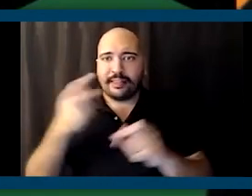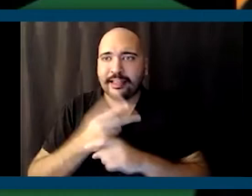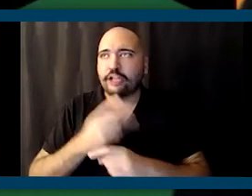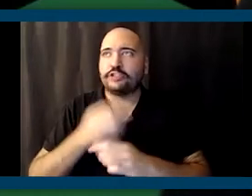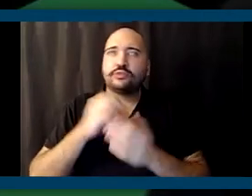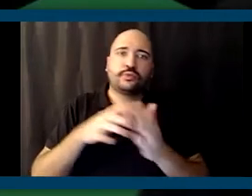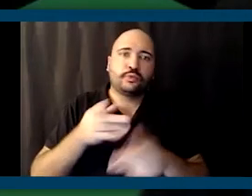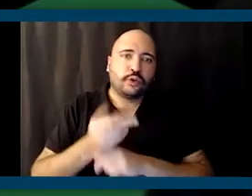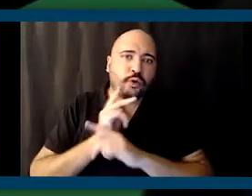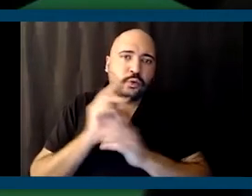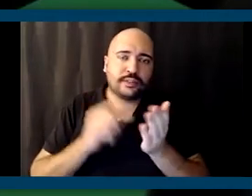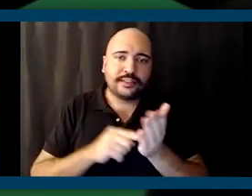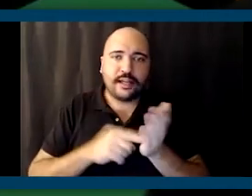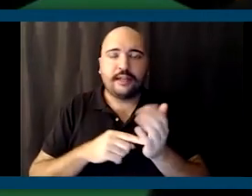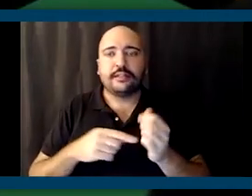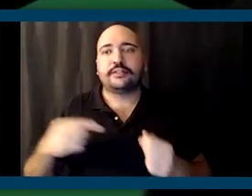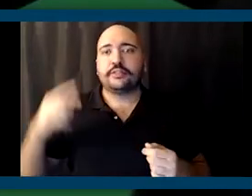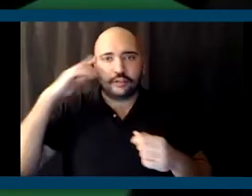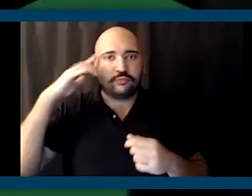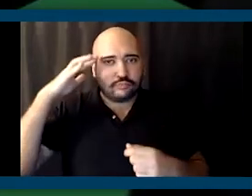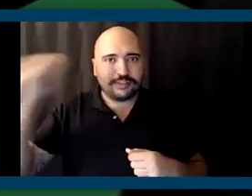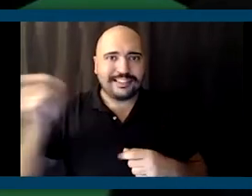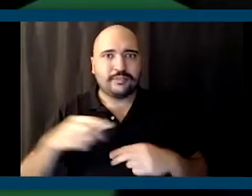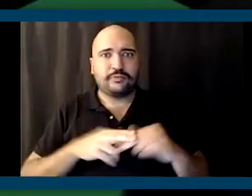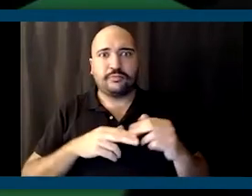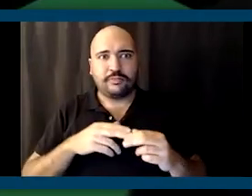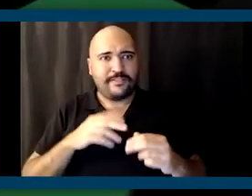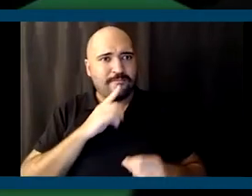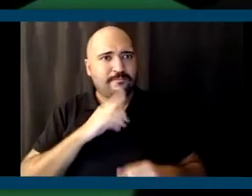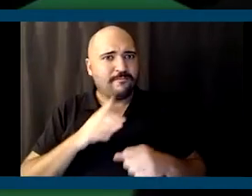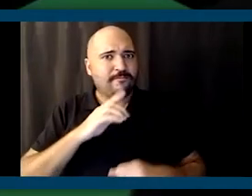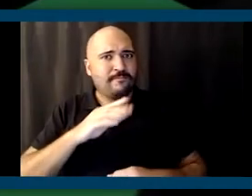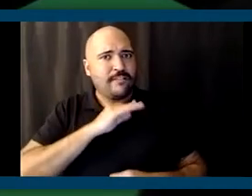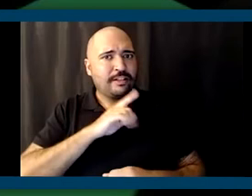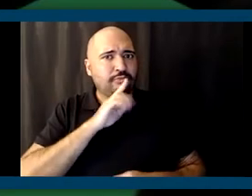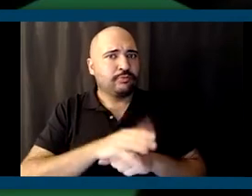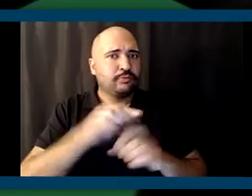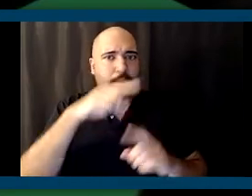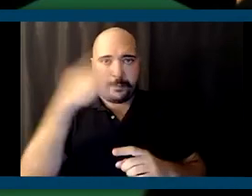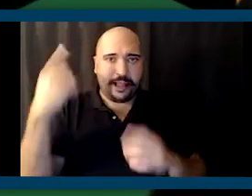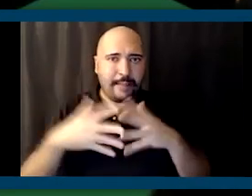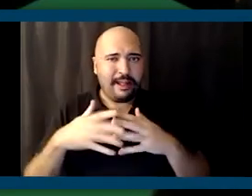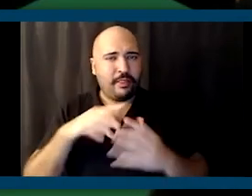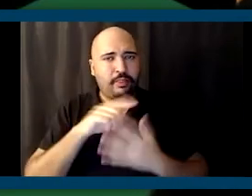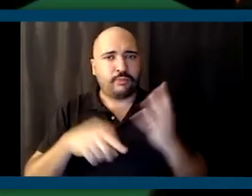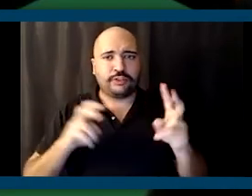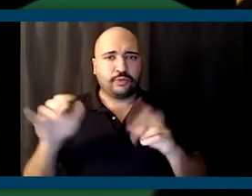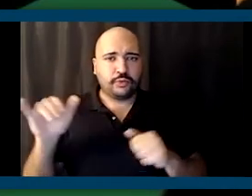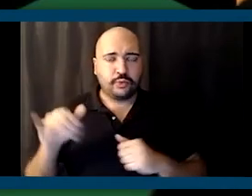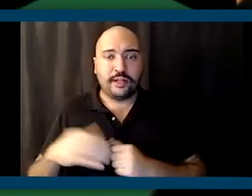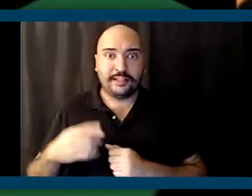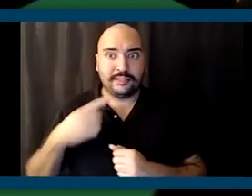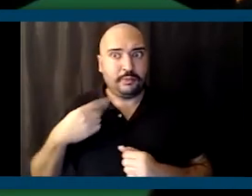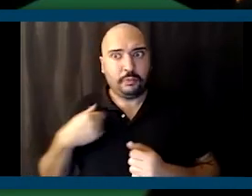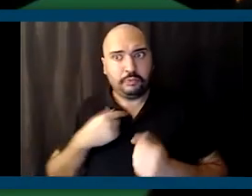debt. And the president has to also fulfill his promises to black America on those issues as well. He said he was going to have our